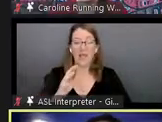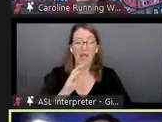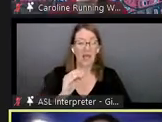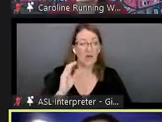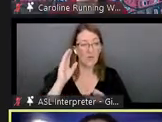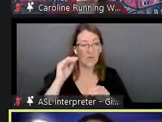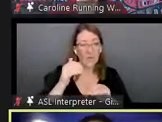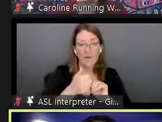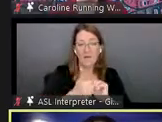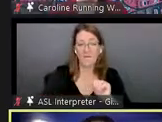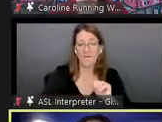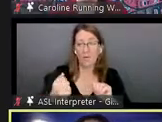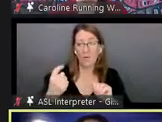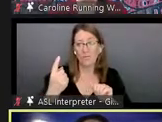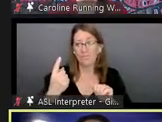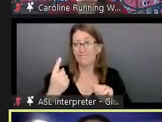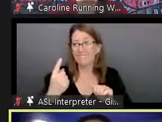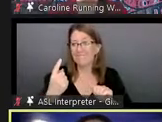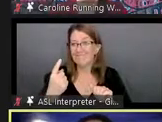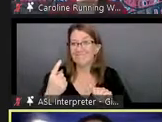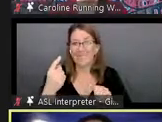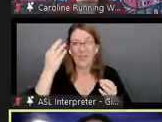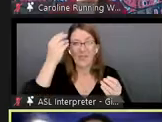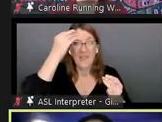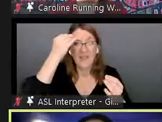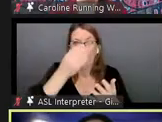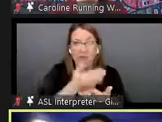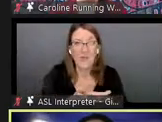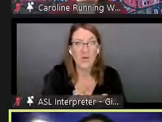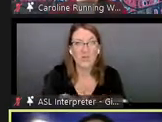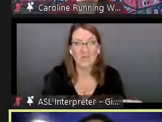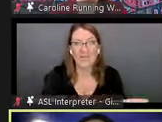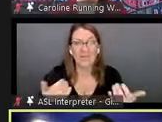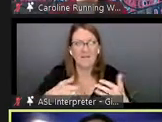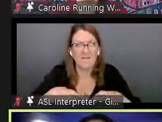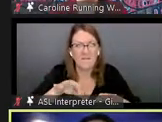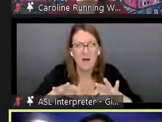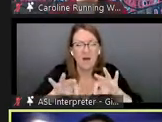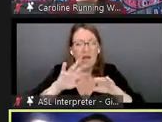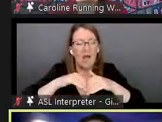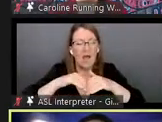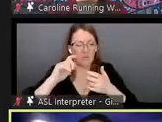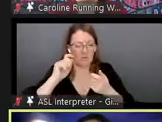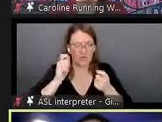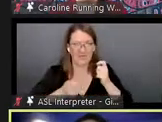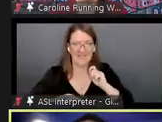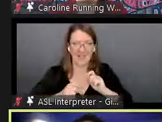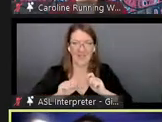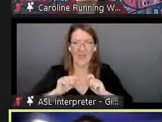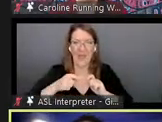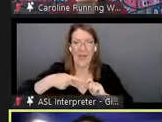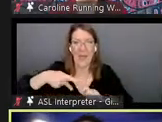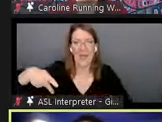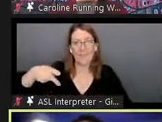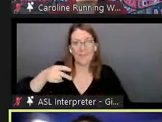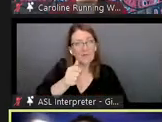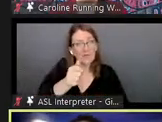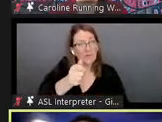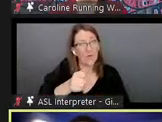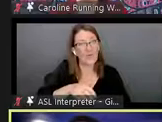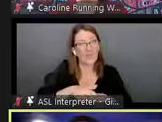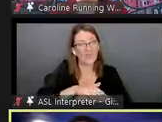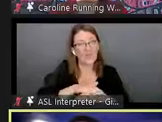can you know sort of think about these things and find ways to appropriate this app and use it in your own uh language